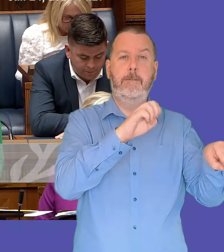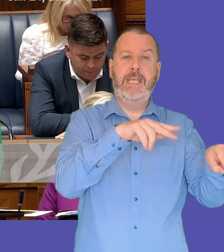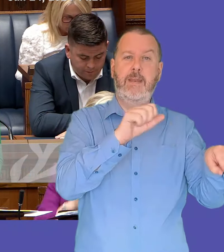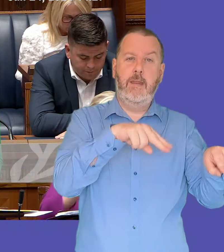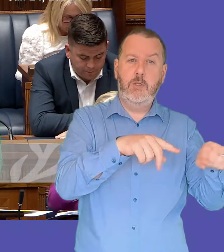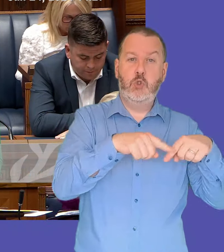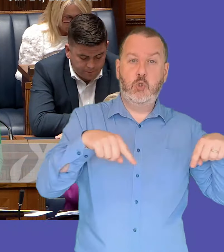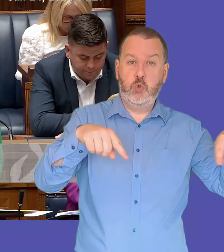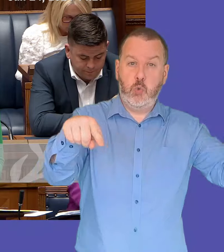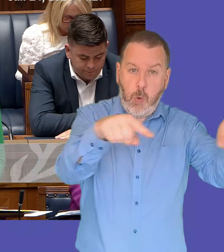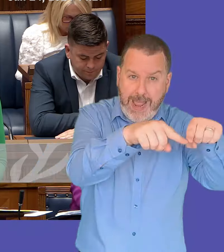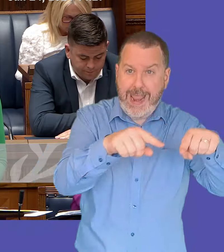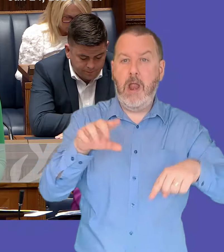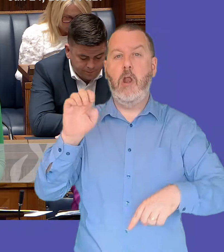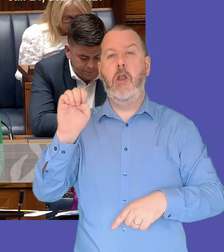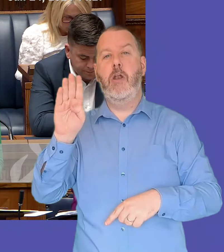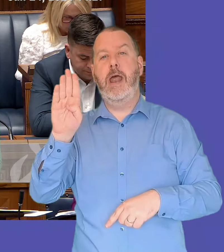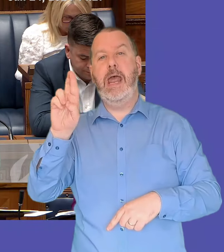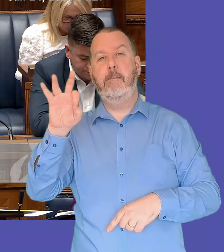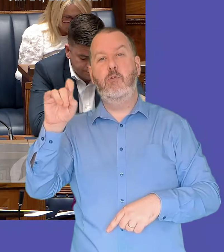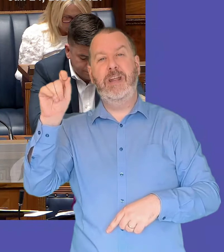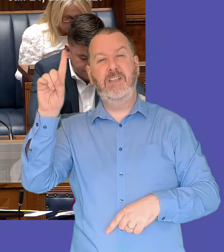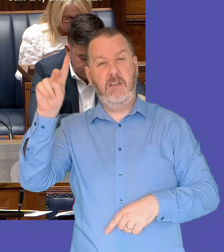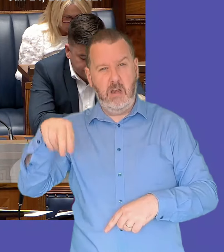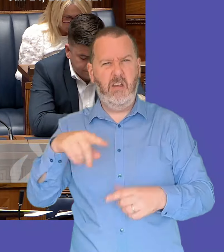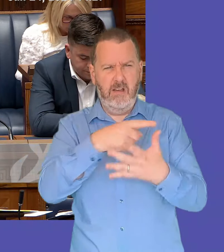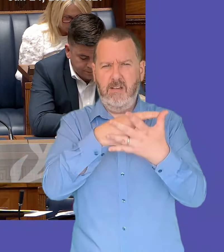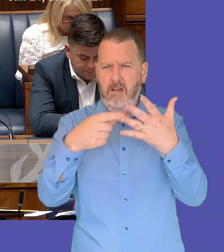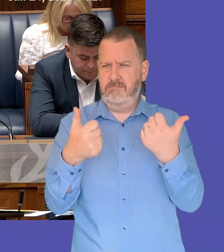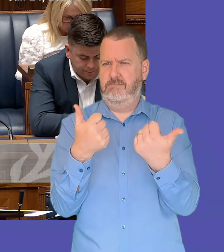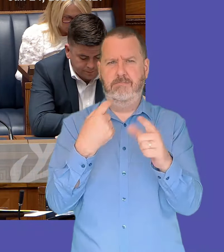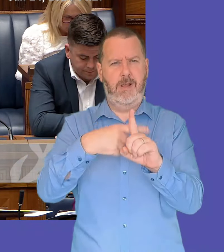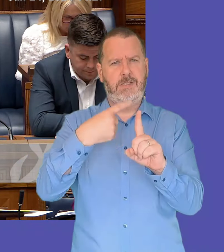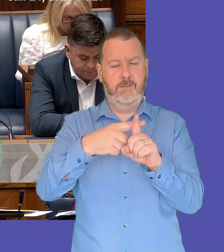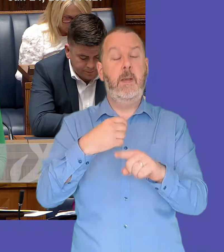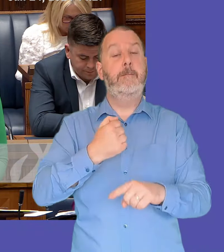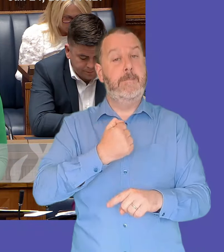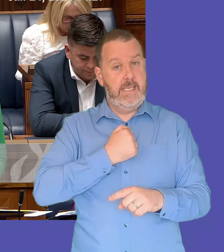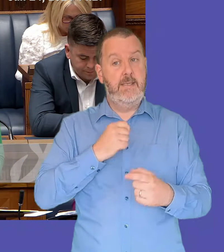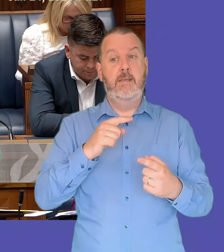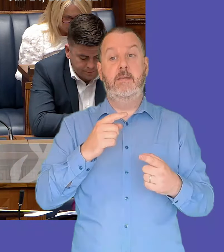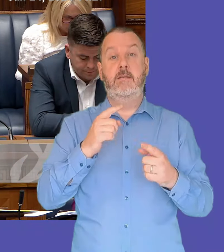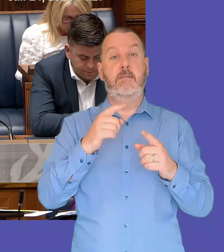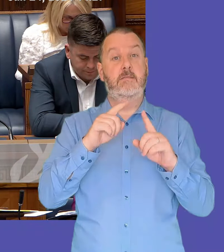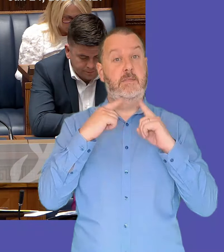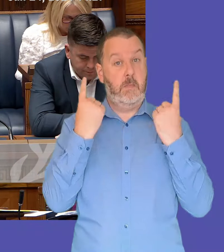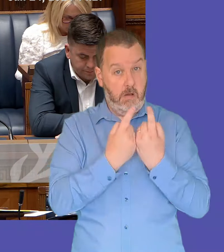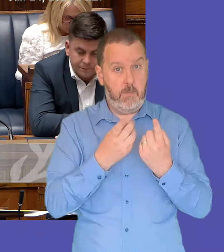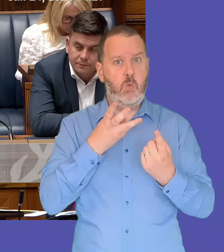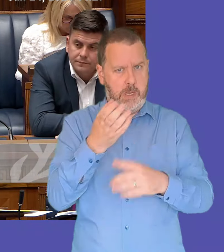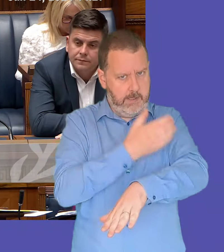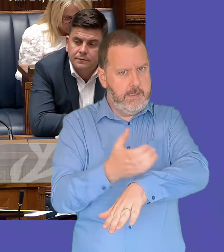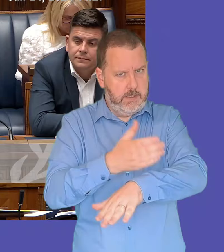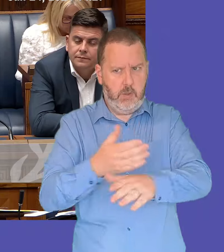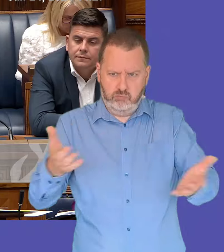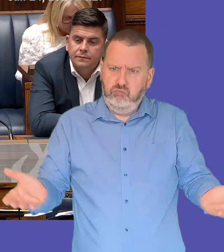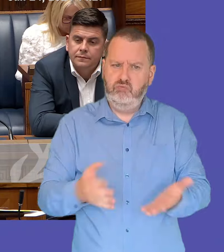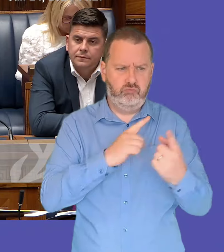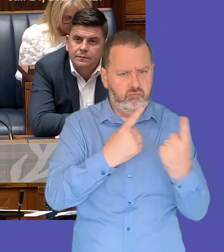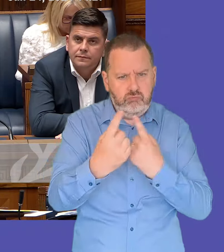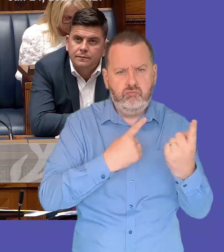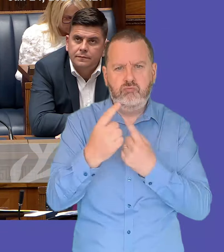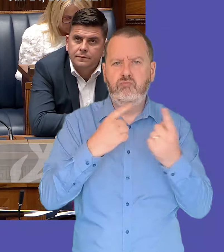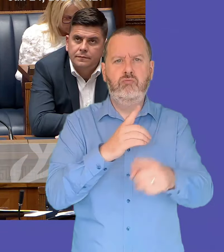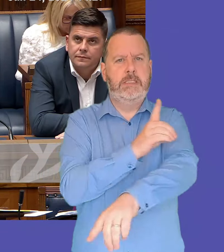and our department and other departments will continue with our positive work and ensuring the delivery of the people of dairy over 1 million people